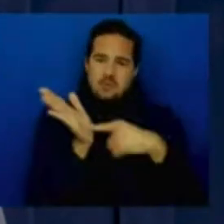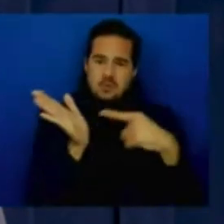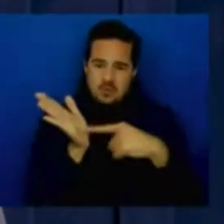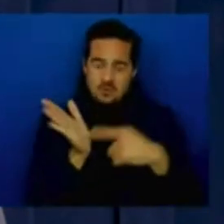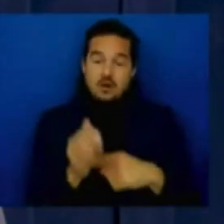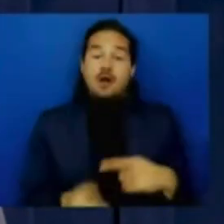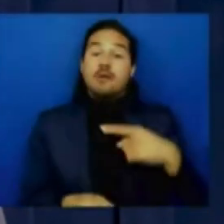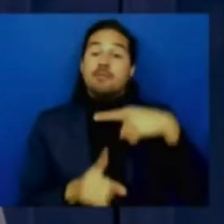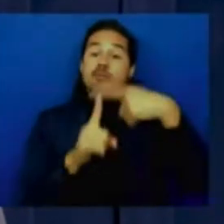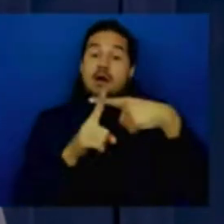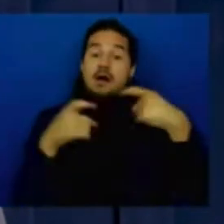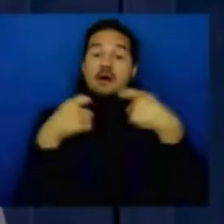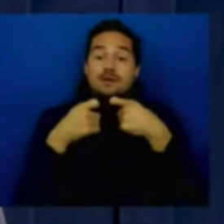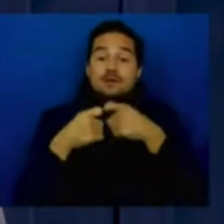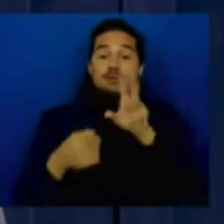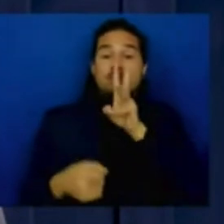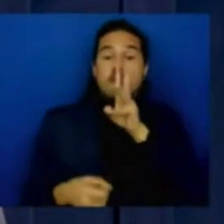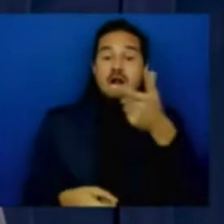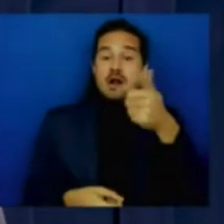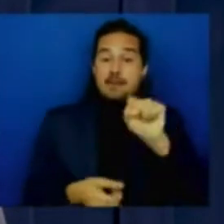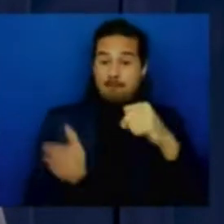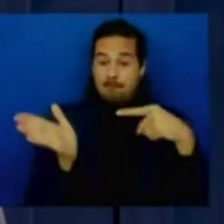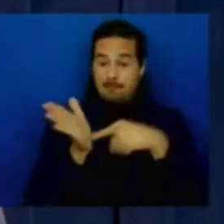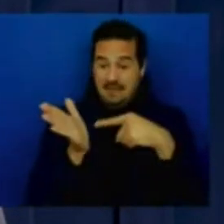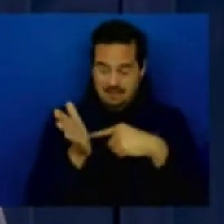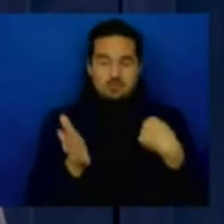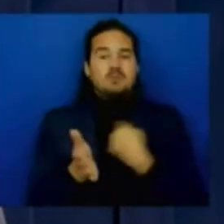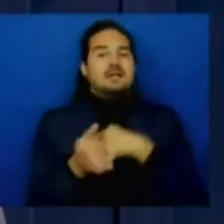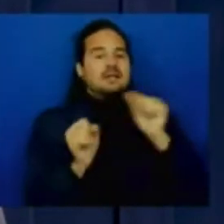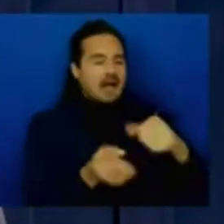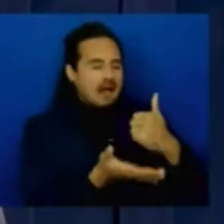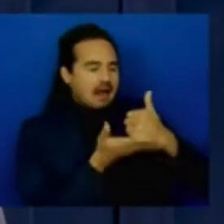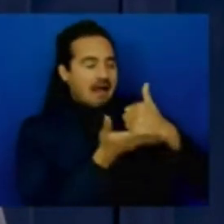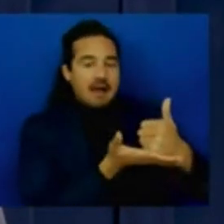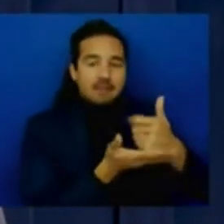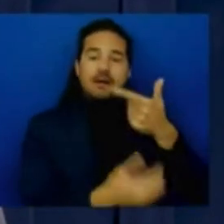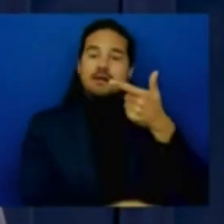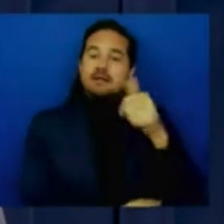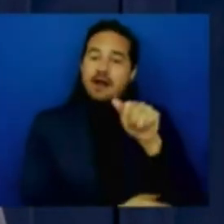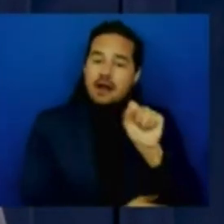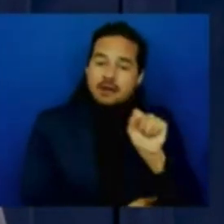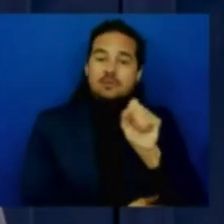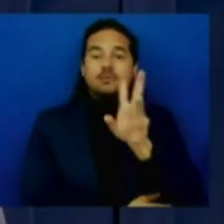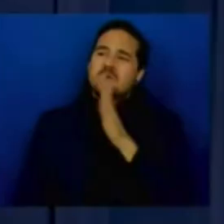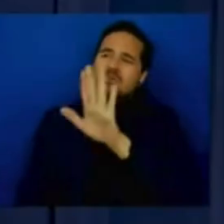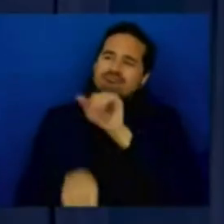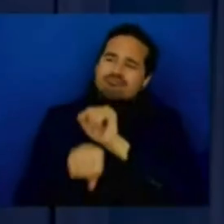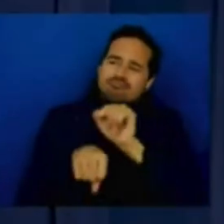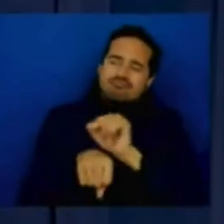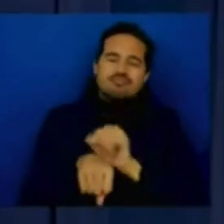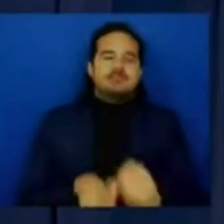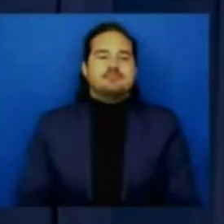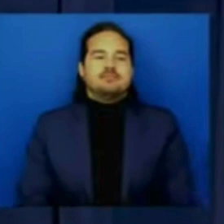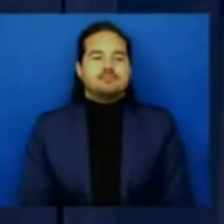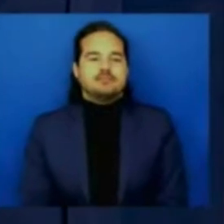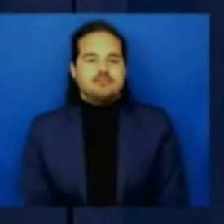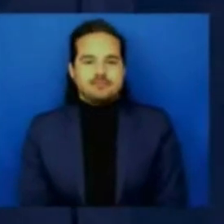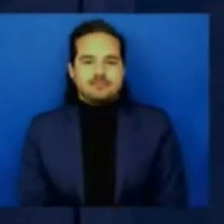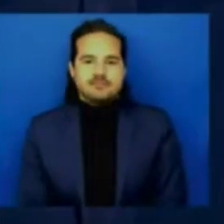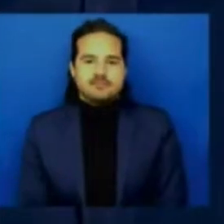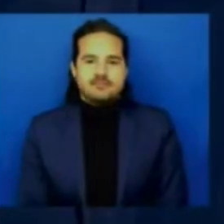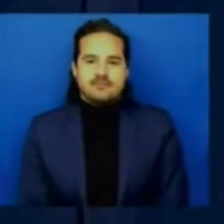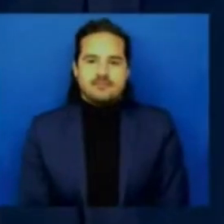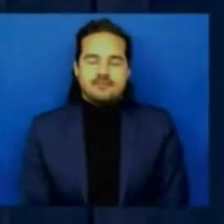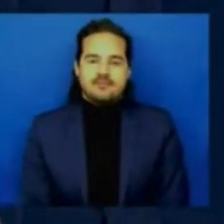issues electricity obviously water so this is a really important step forward and let's sign these bills